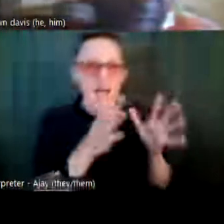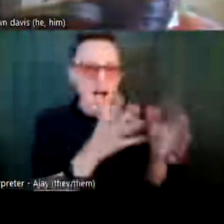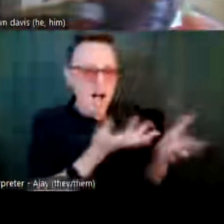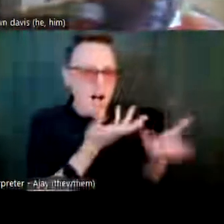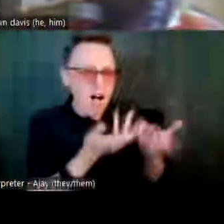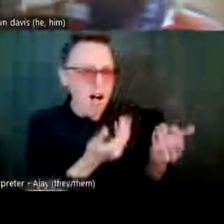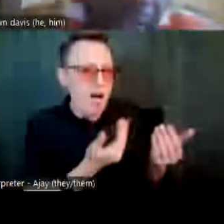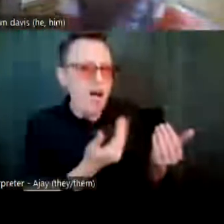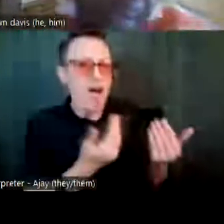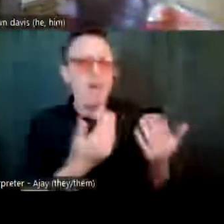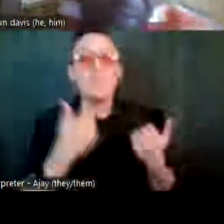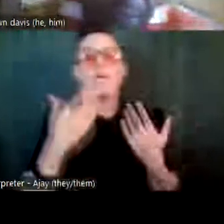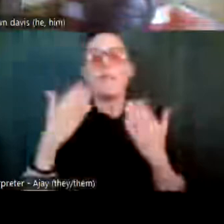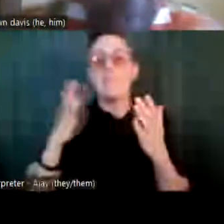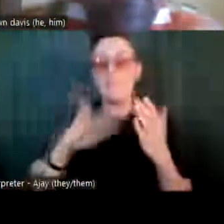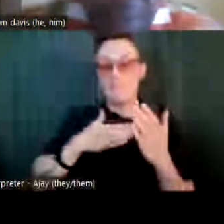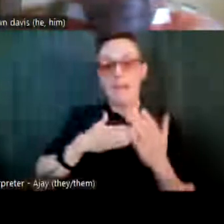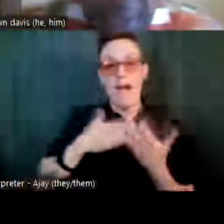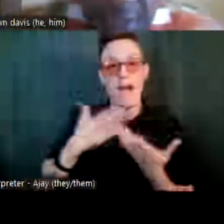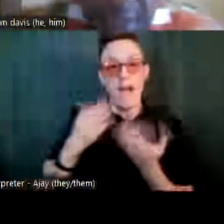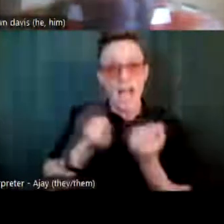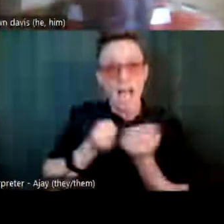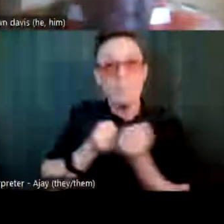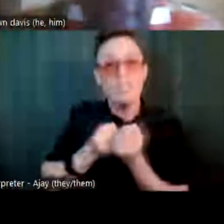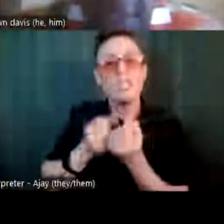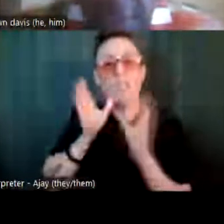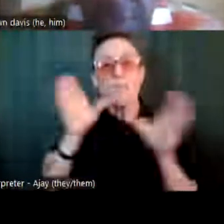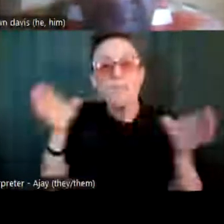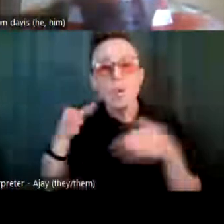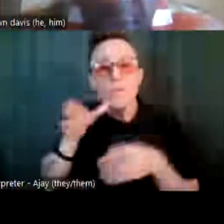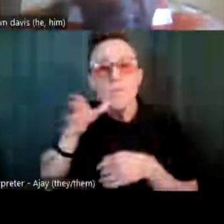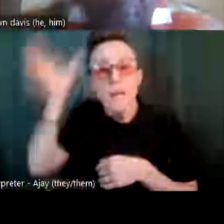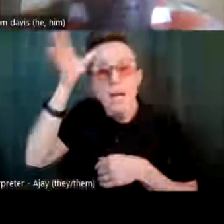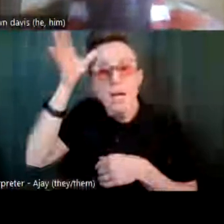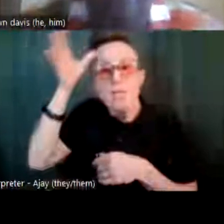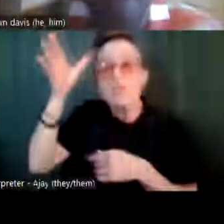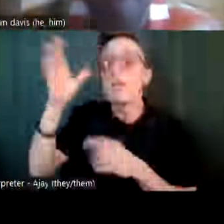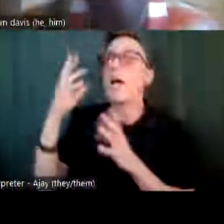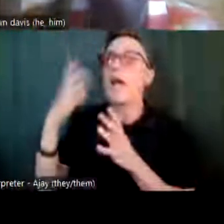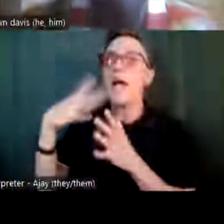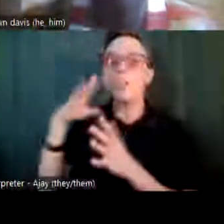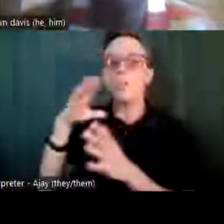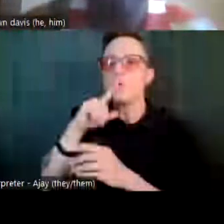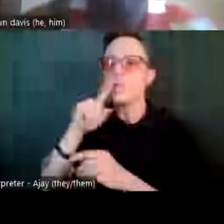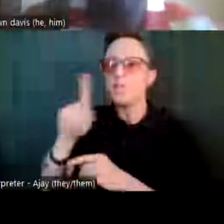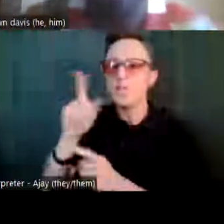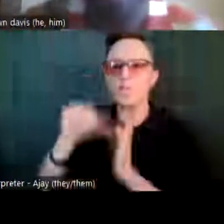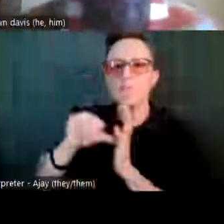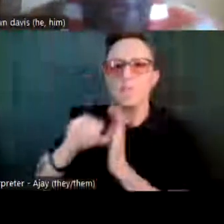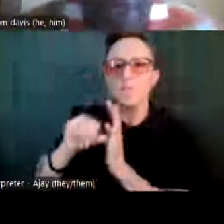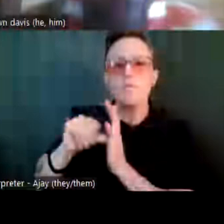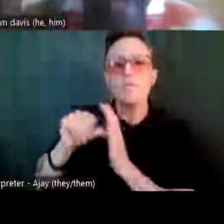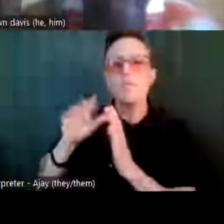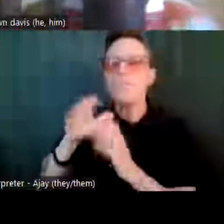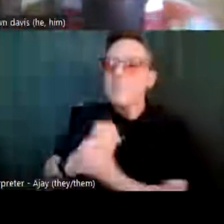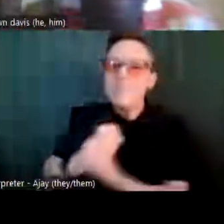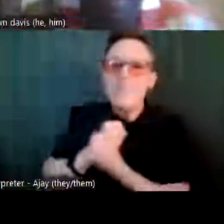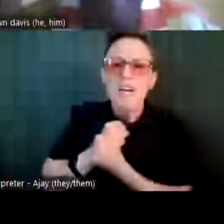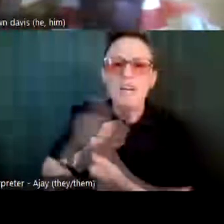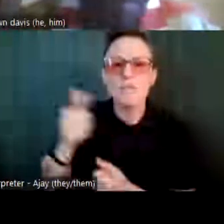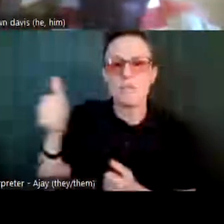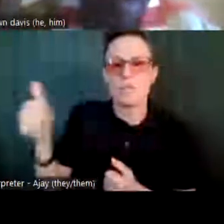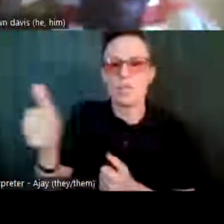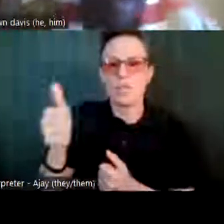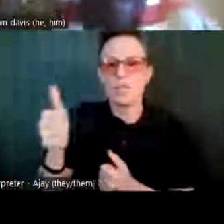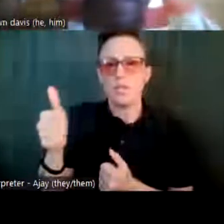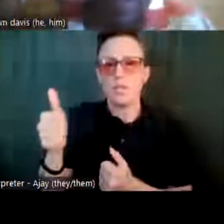parents and even people with disabilities to say, love yourself and really focusing on all the strengths you bring. And you don't have to be